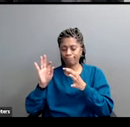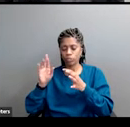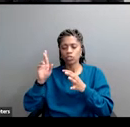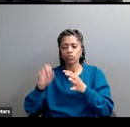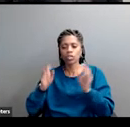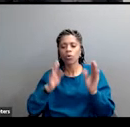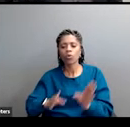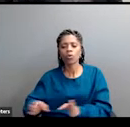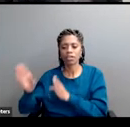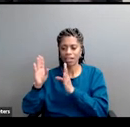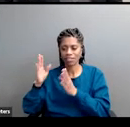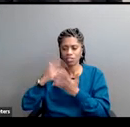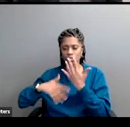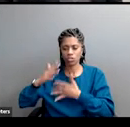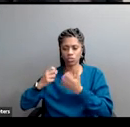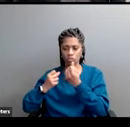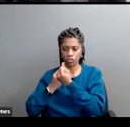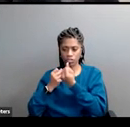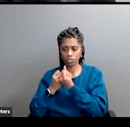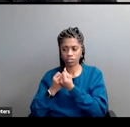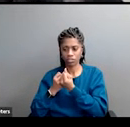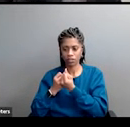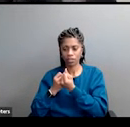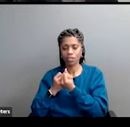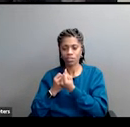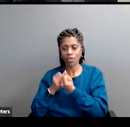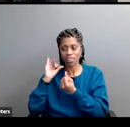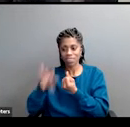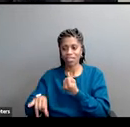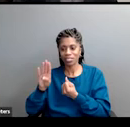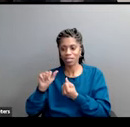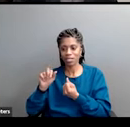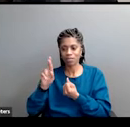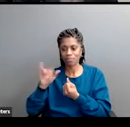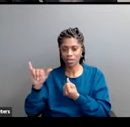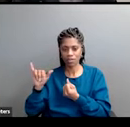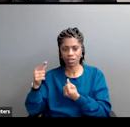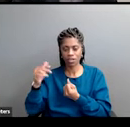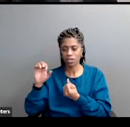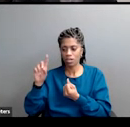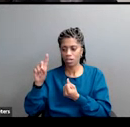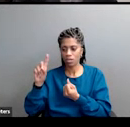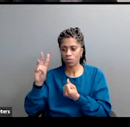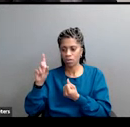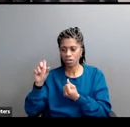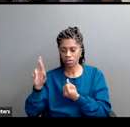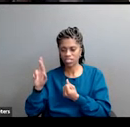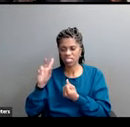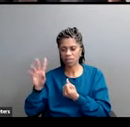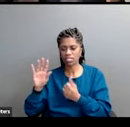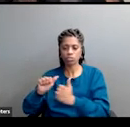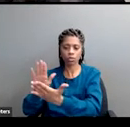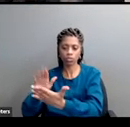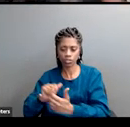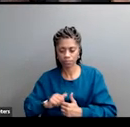structure barry that was barry goldwater unlike dwight eisenhower for example who expanded social security as a